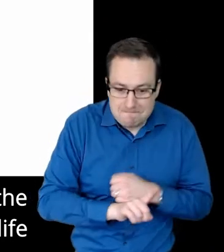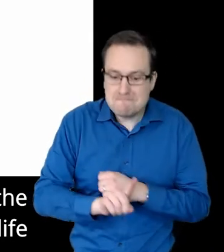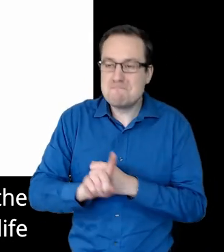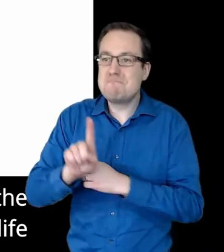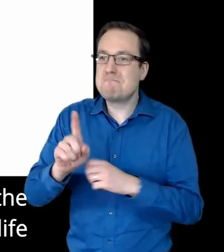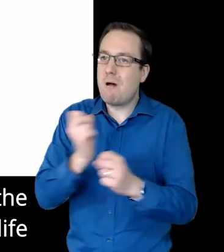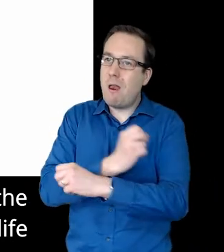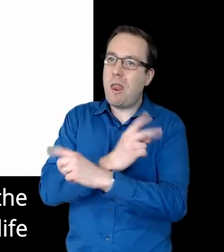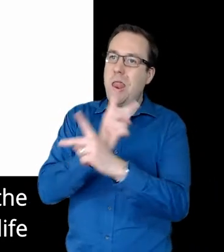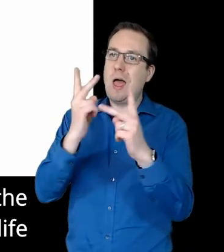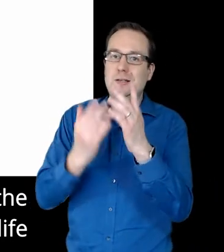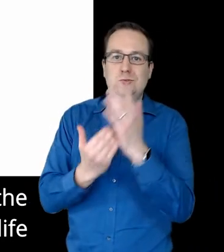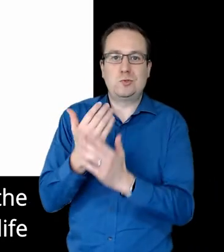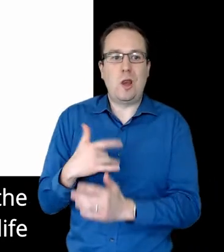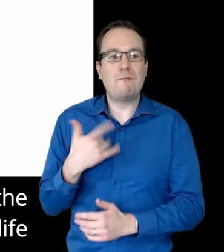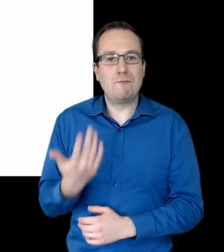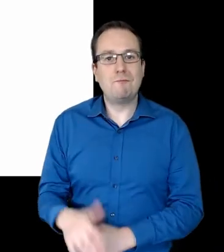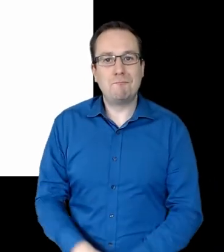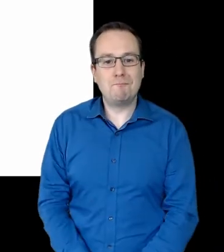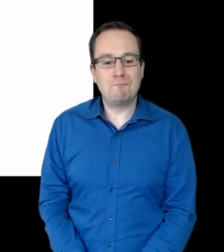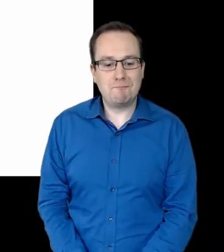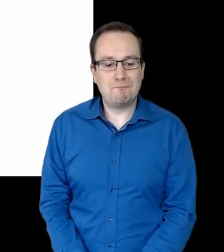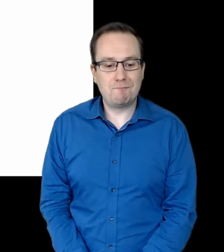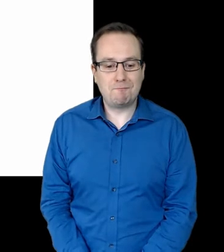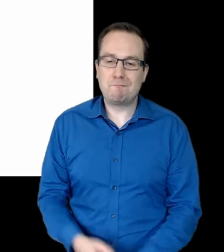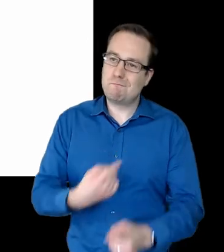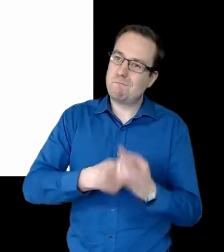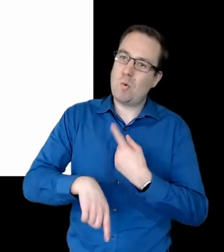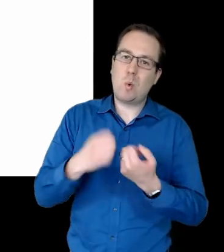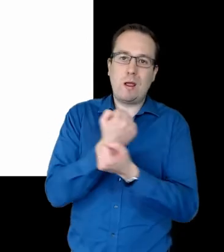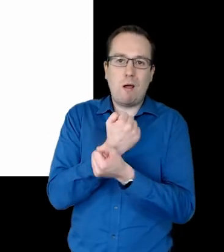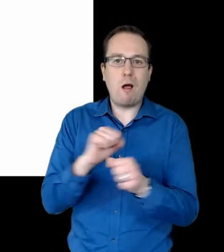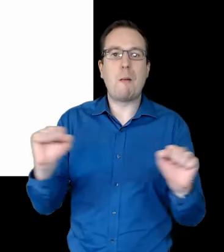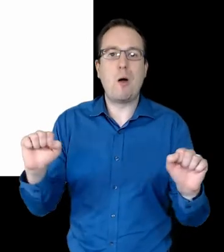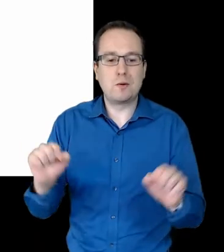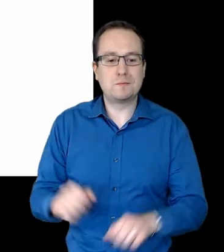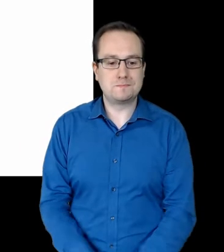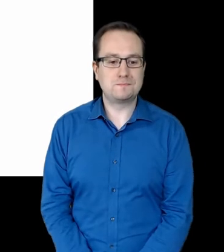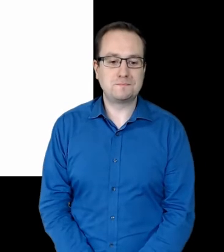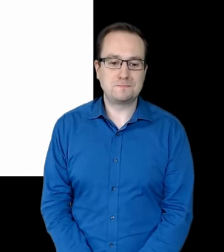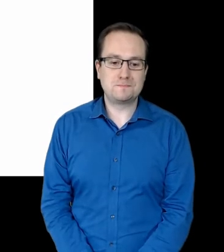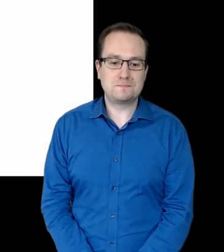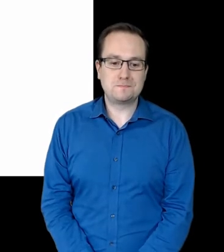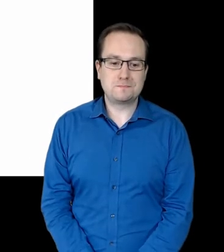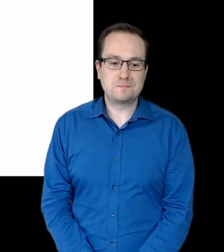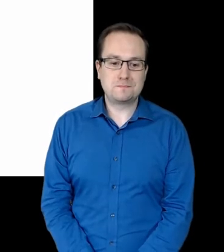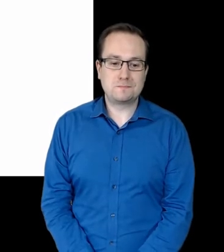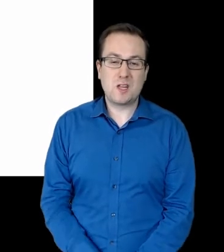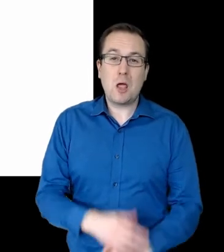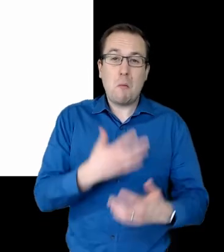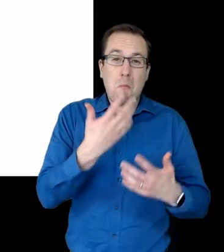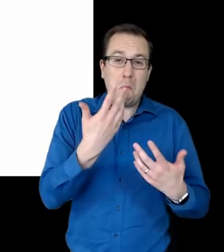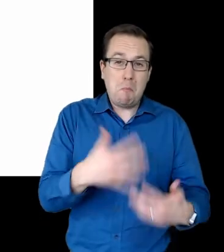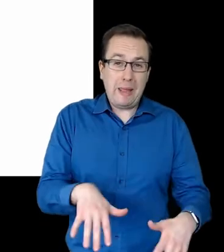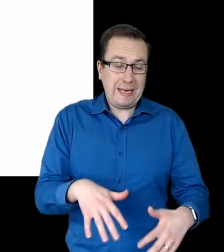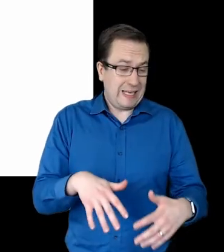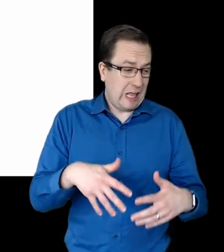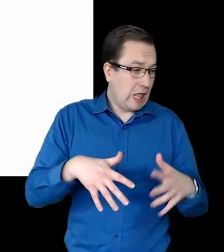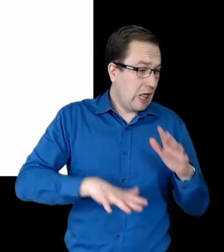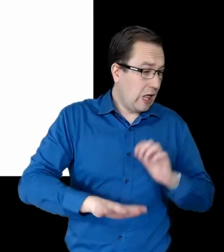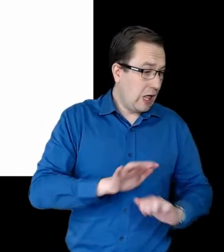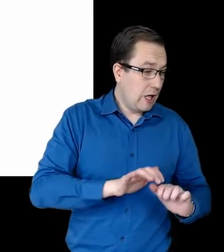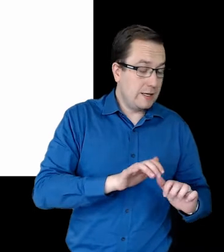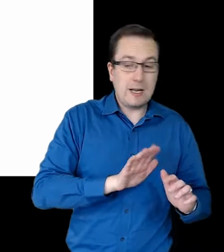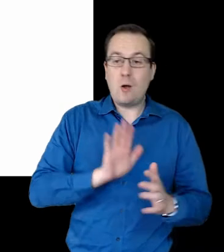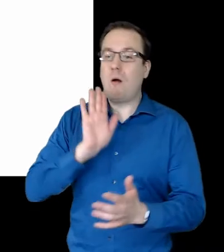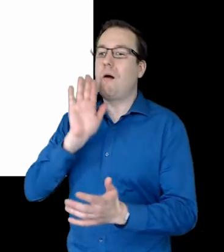Into the light of new life. We come out. Out of exile into our homes.